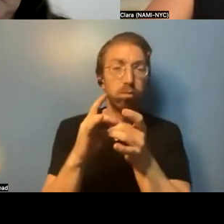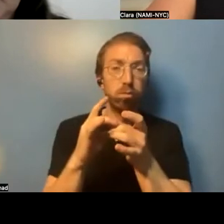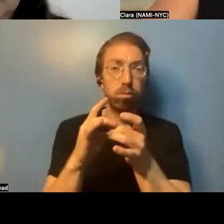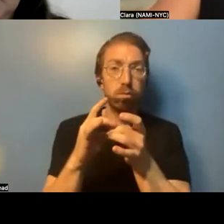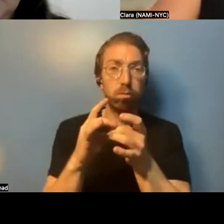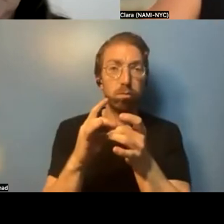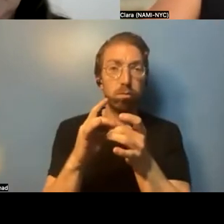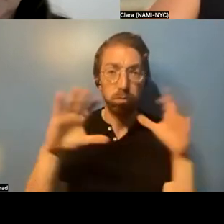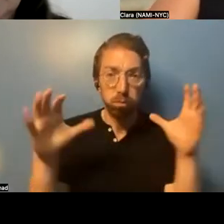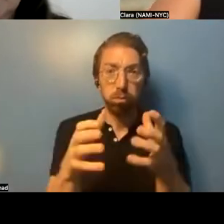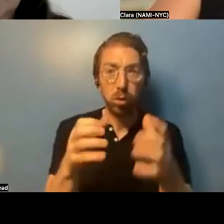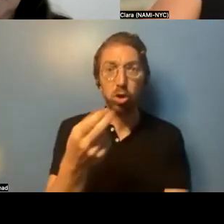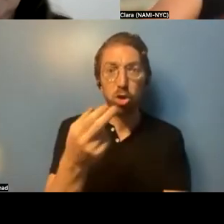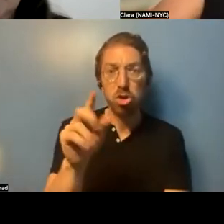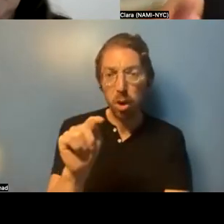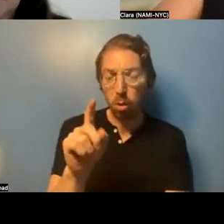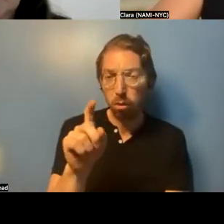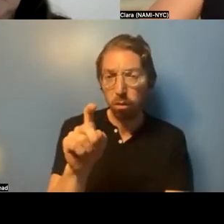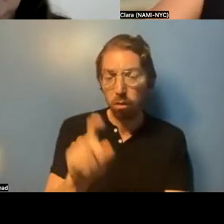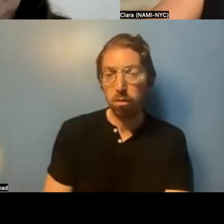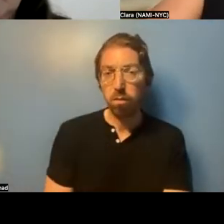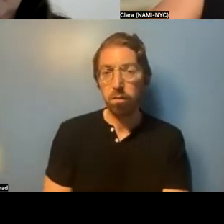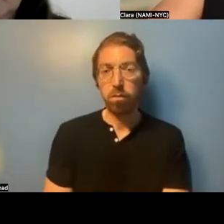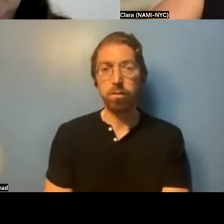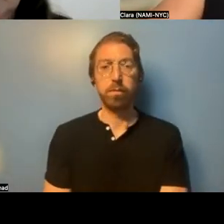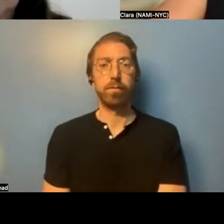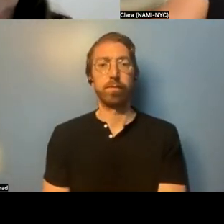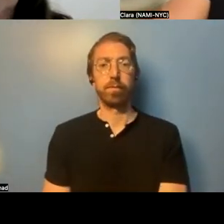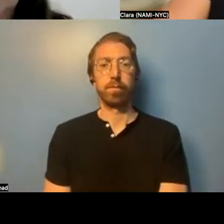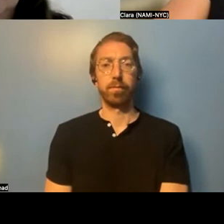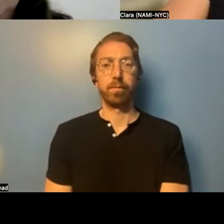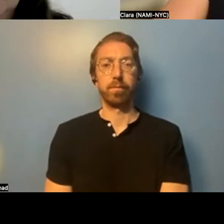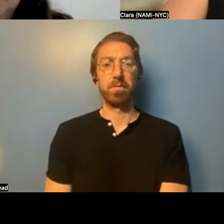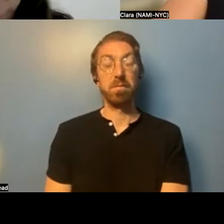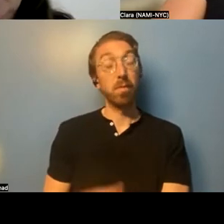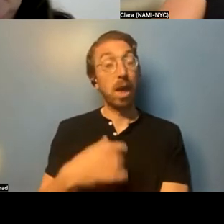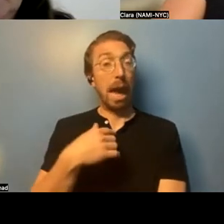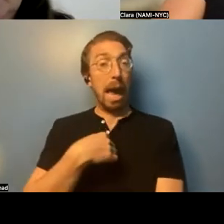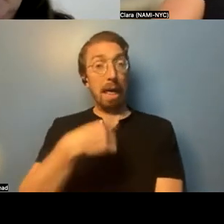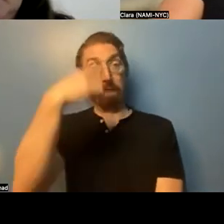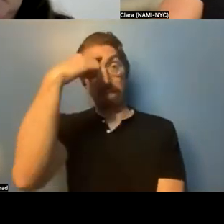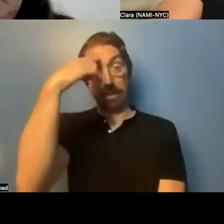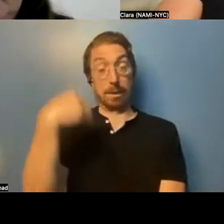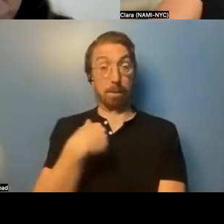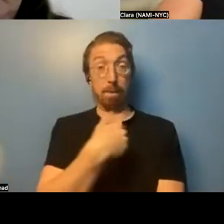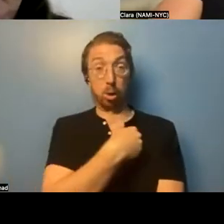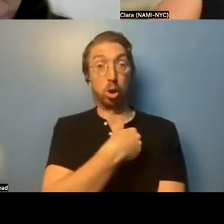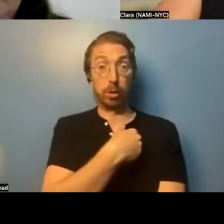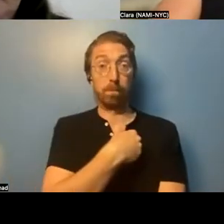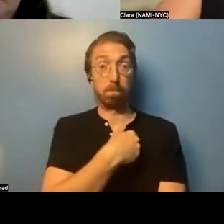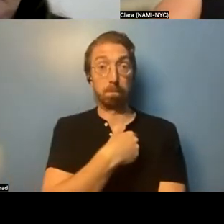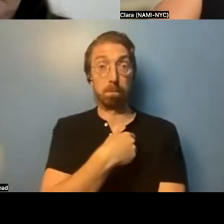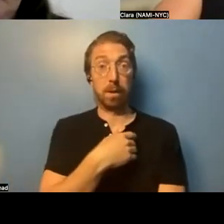Uh, so SHOUT's con-, so I think it is membership-based and the contact information is going to be,